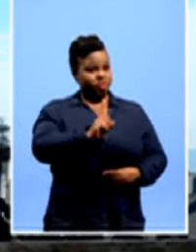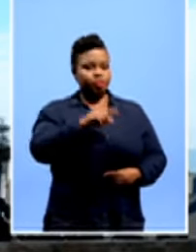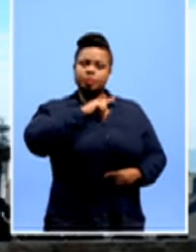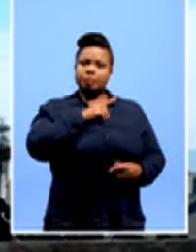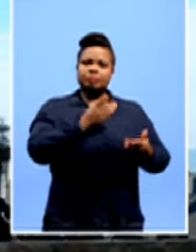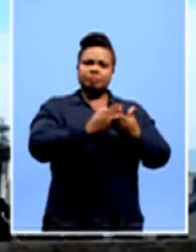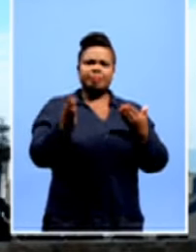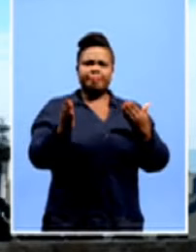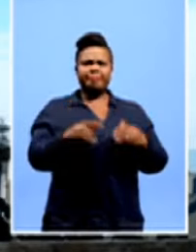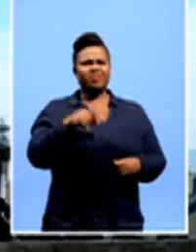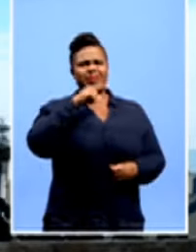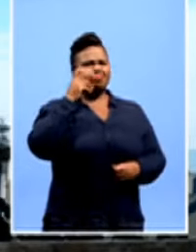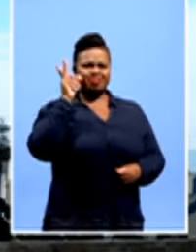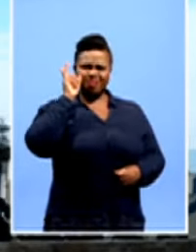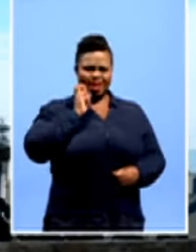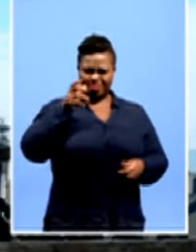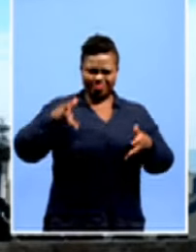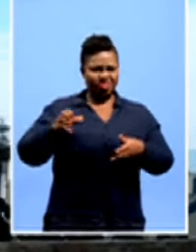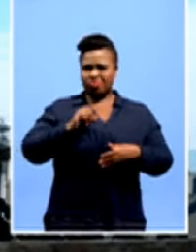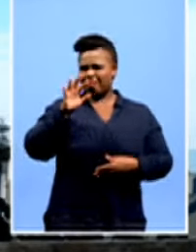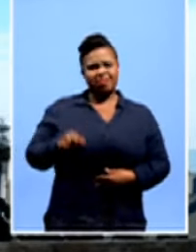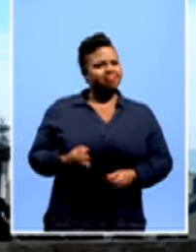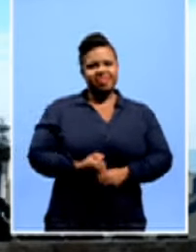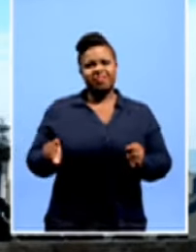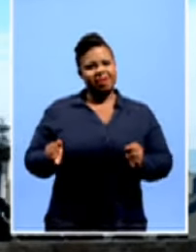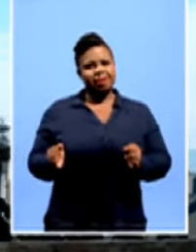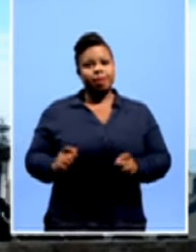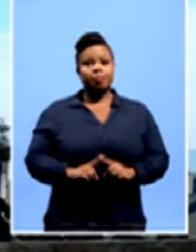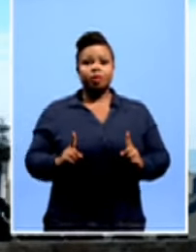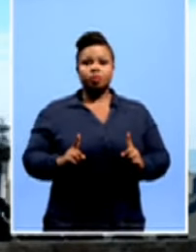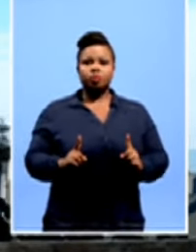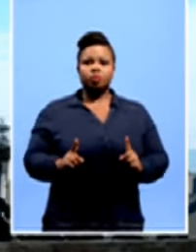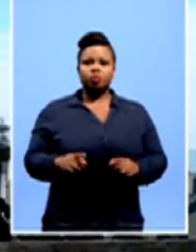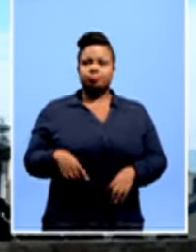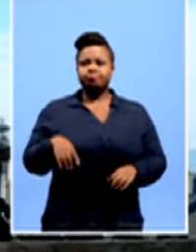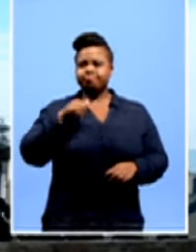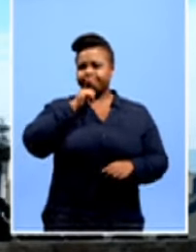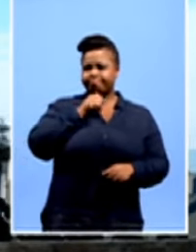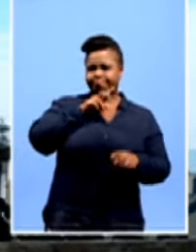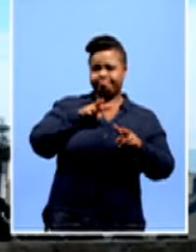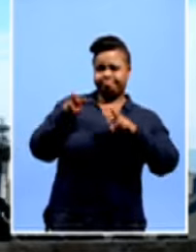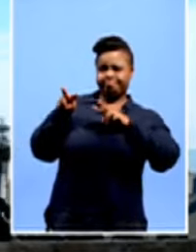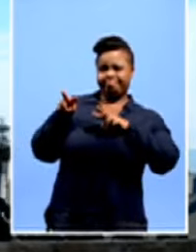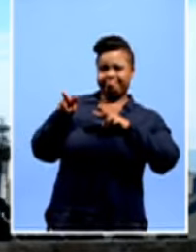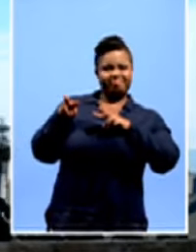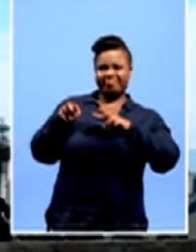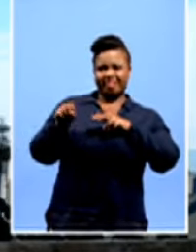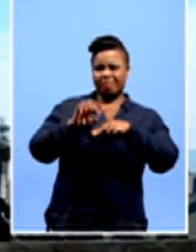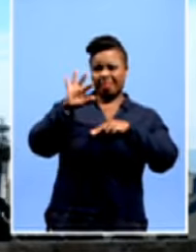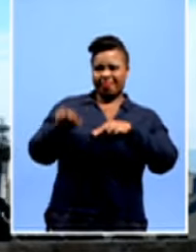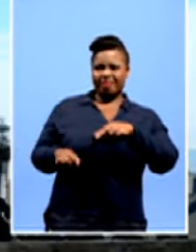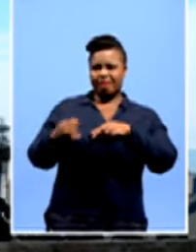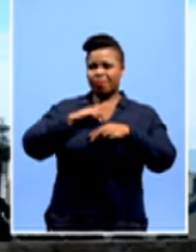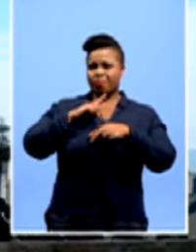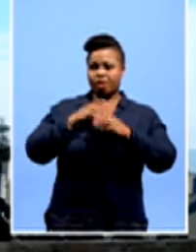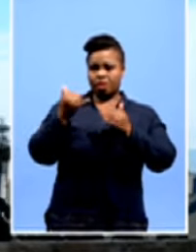some of these names they've never heard of at all, but quietly they looked at the situation, they said that with the